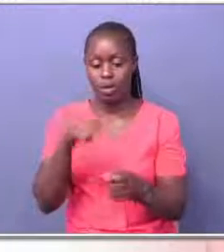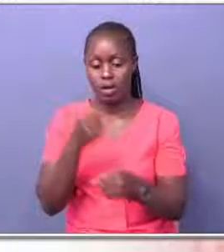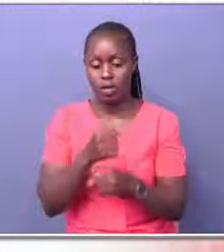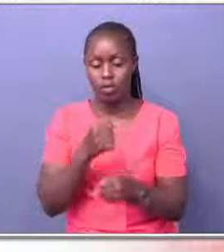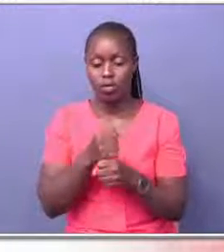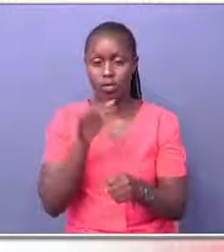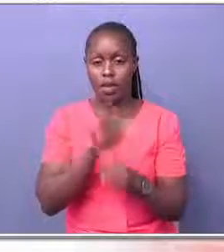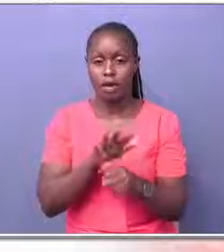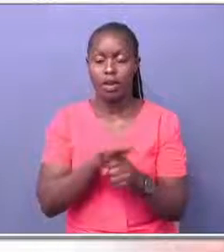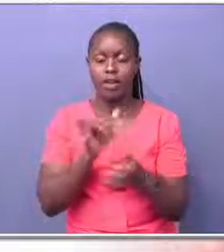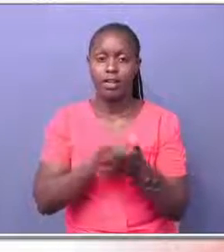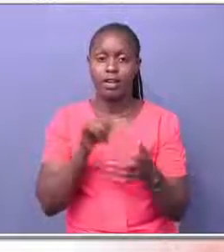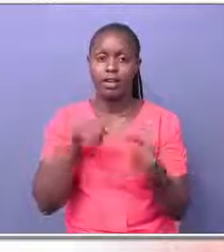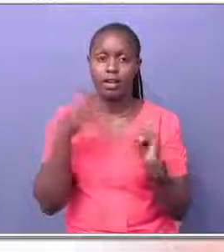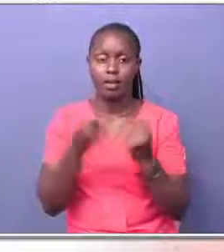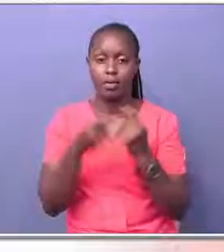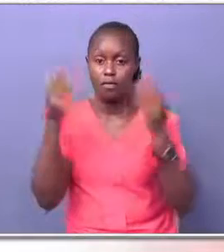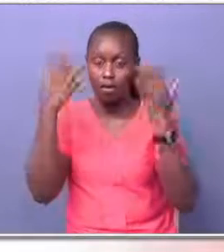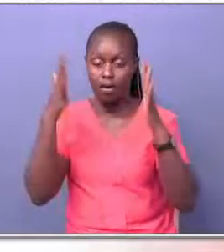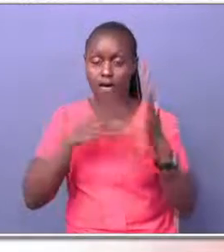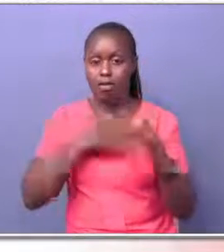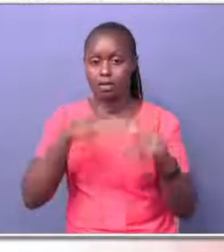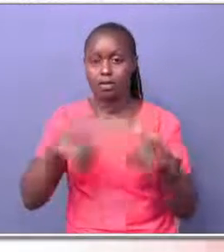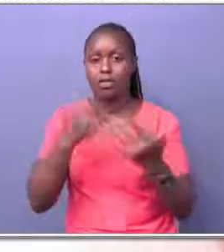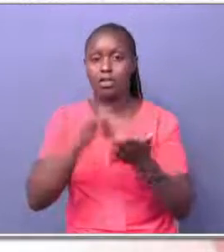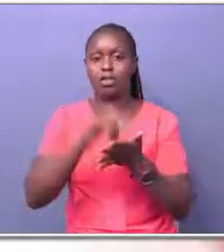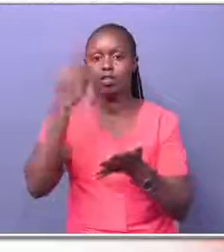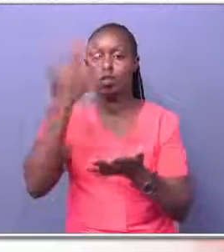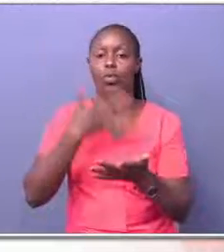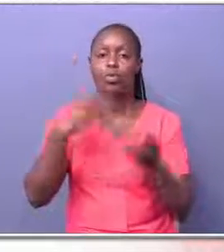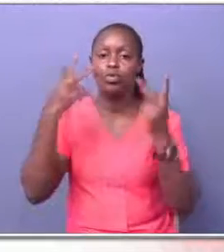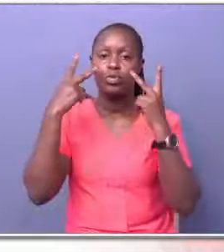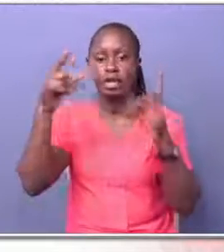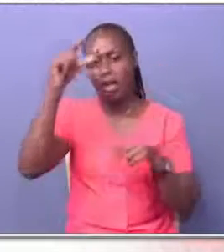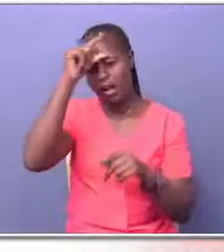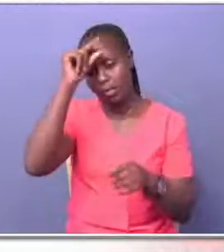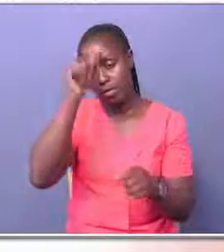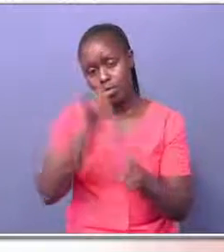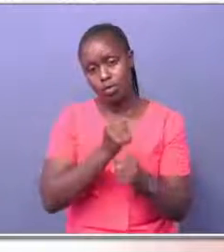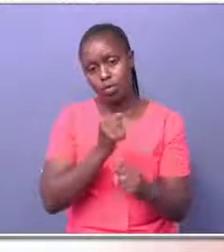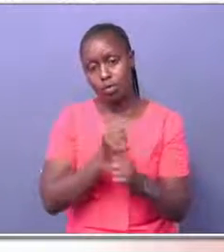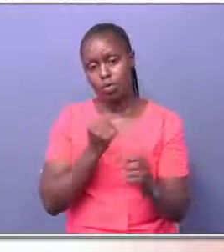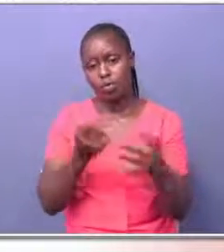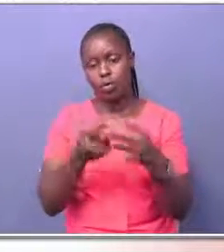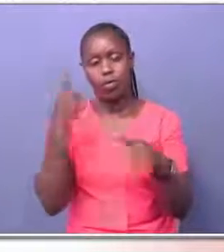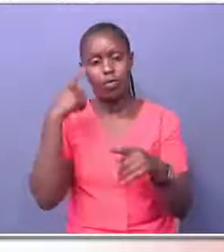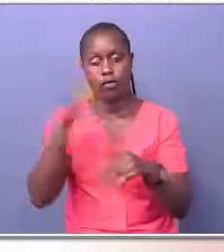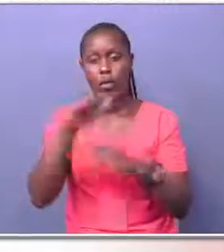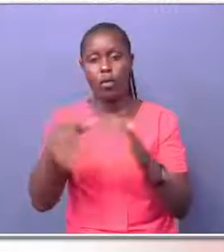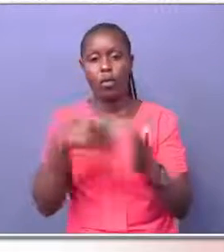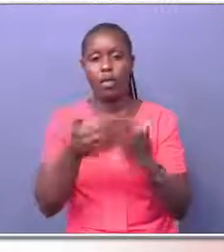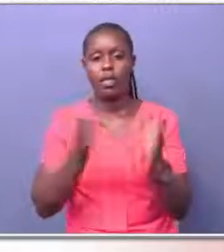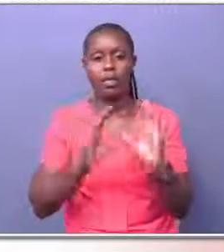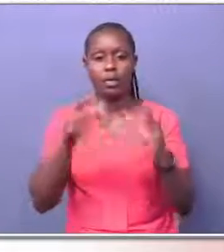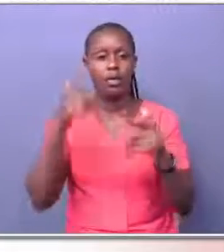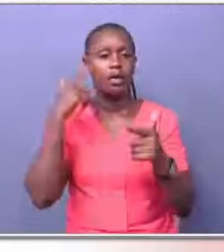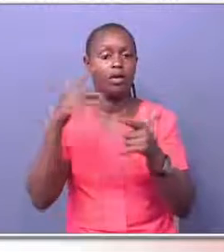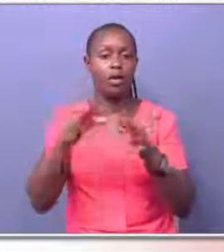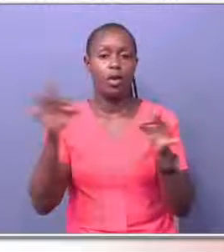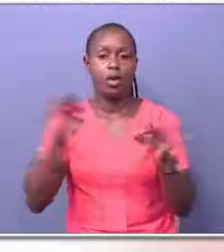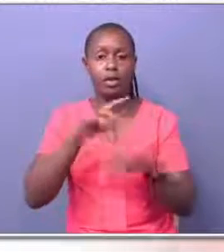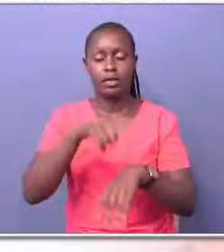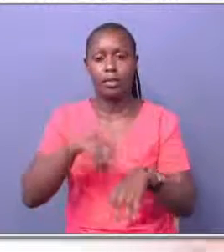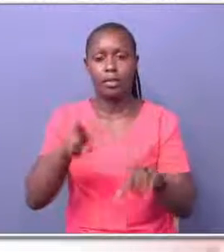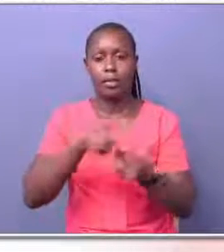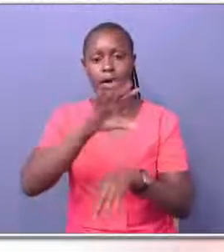that kind of awareness to ourselves, and that's what I want to see governments do, get involved. It's what I've been trying to do for a very long time as Africa